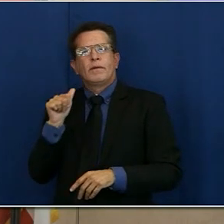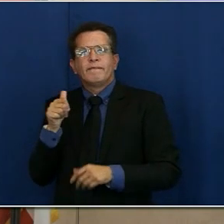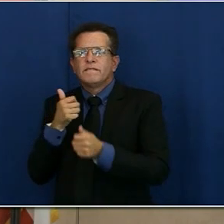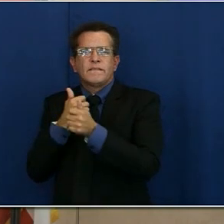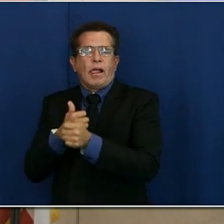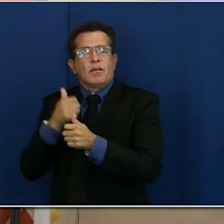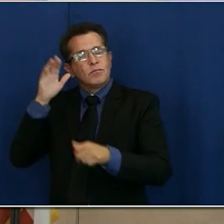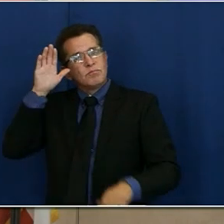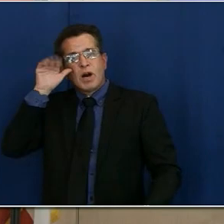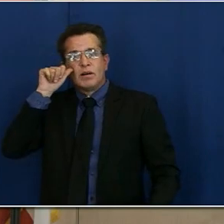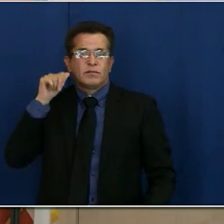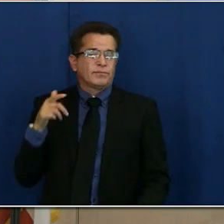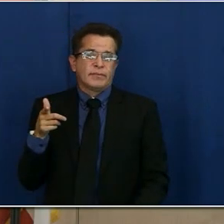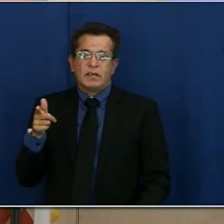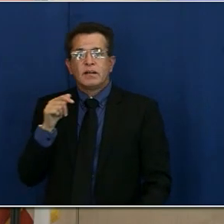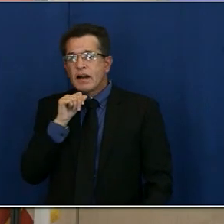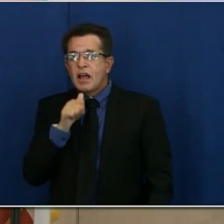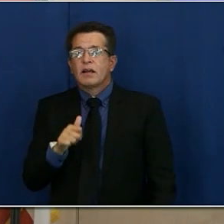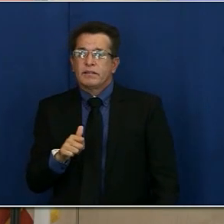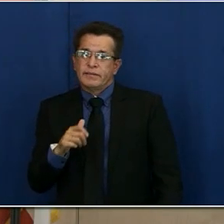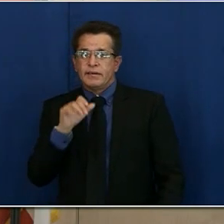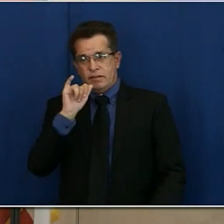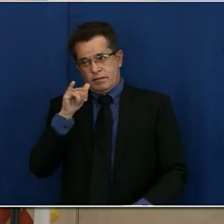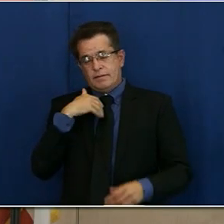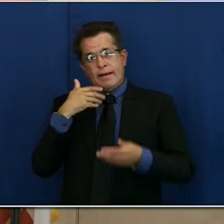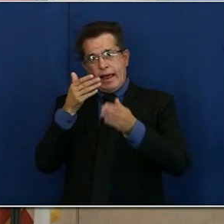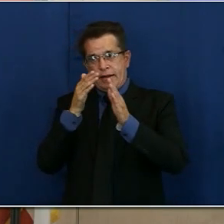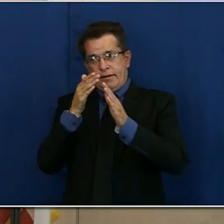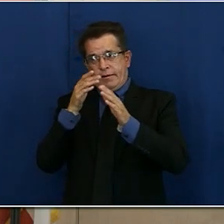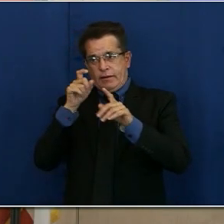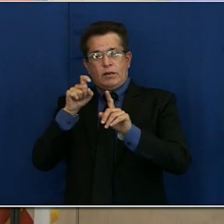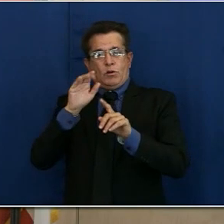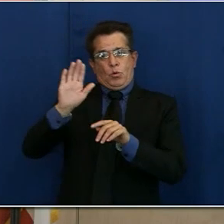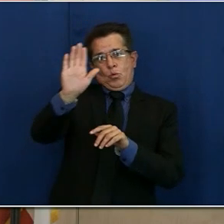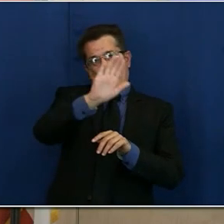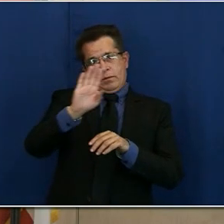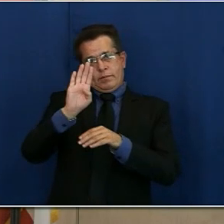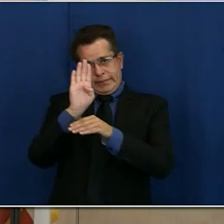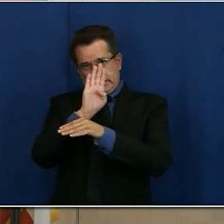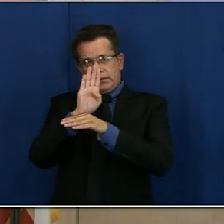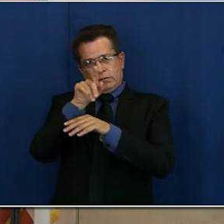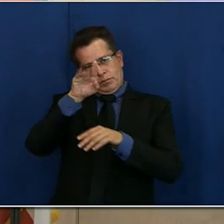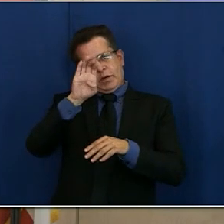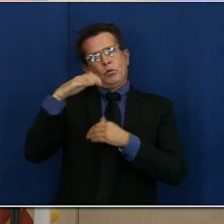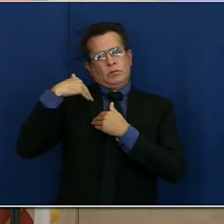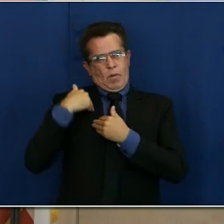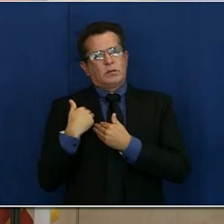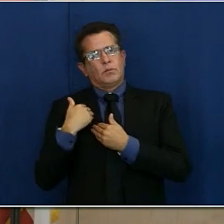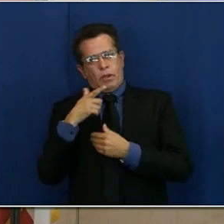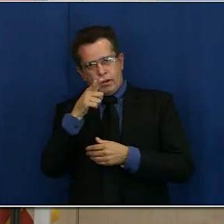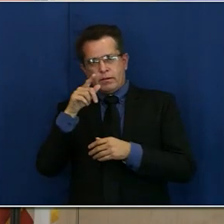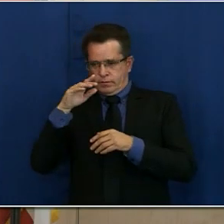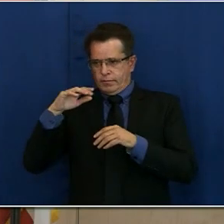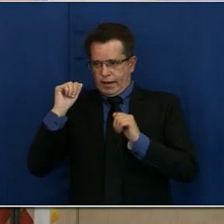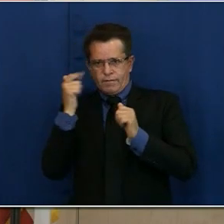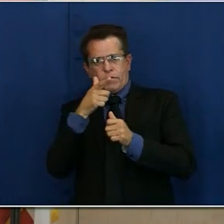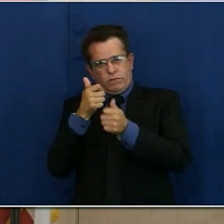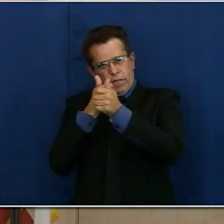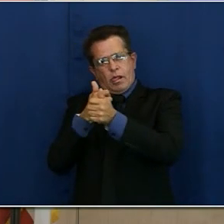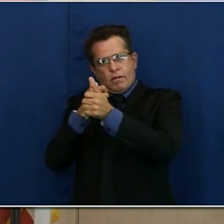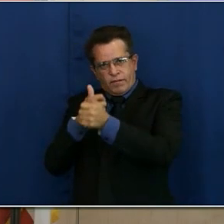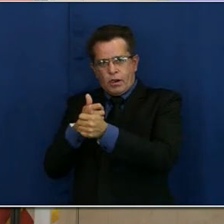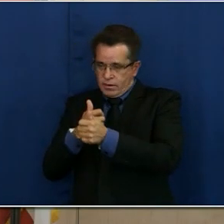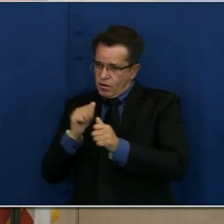ask that all businesses hold their clients and their patrons accountable. We ask that individuals